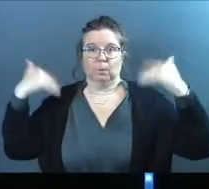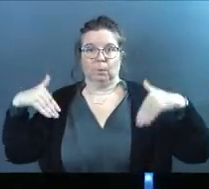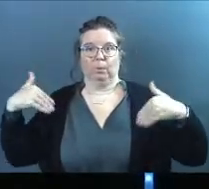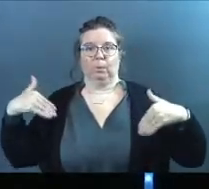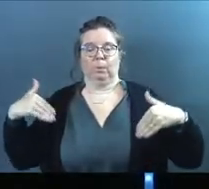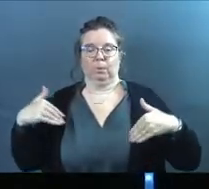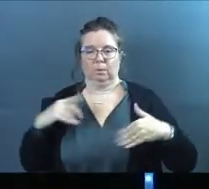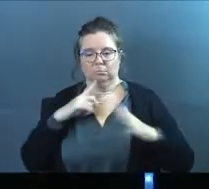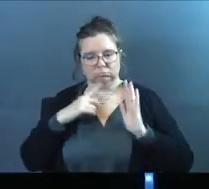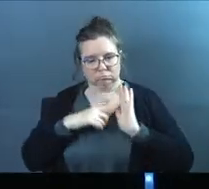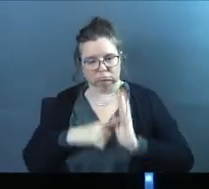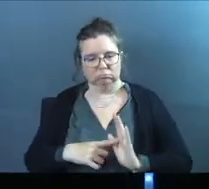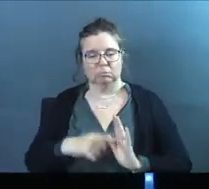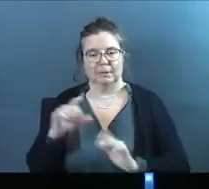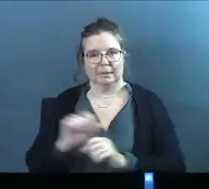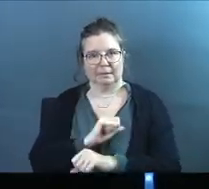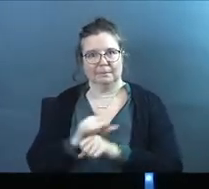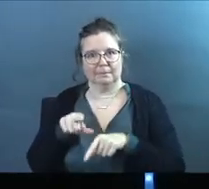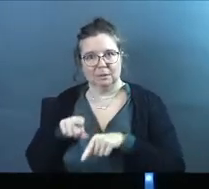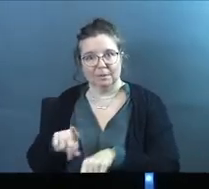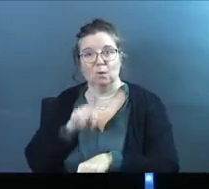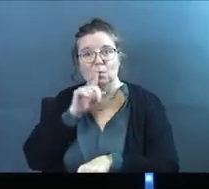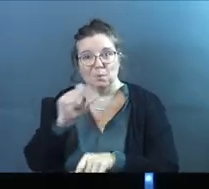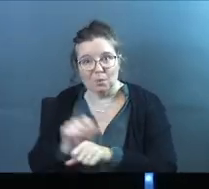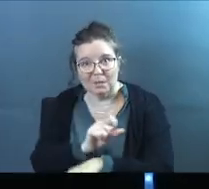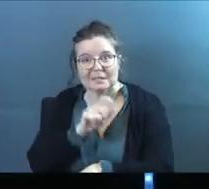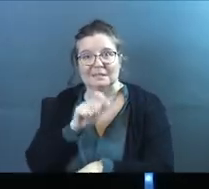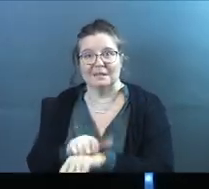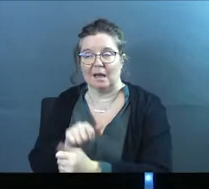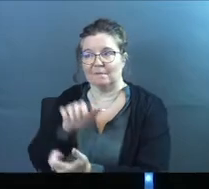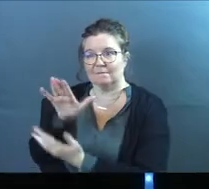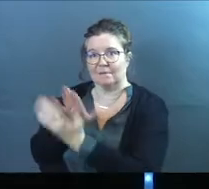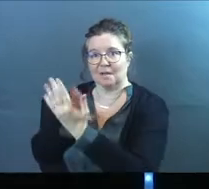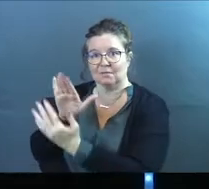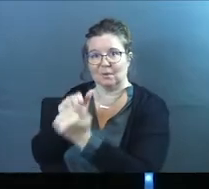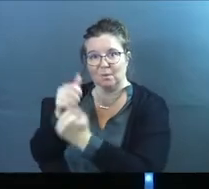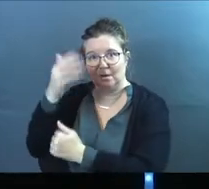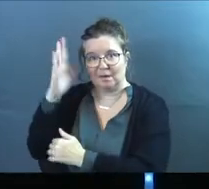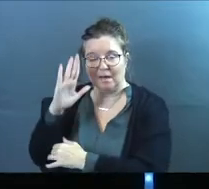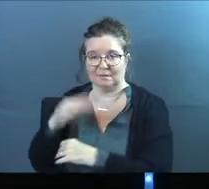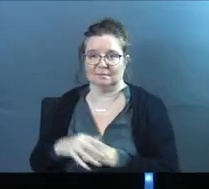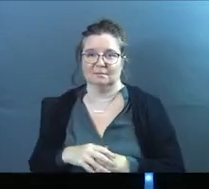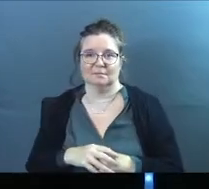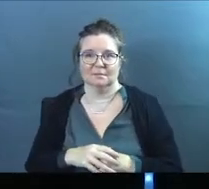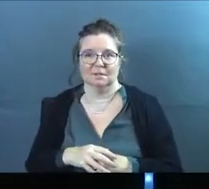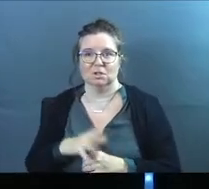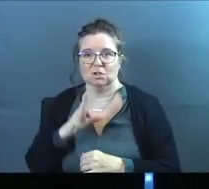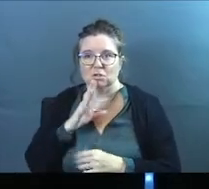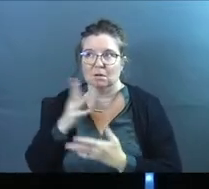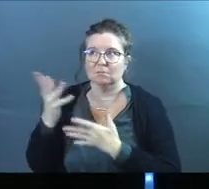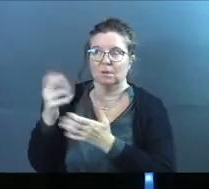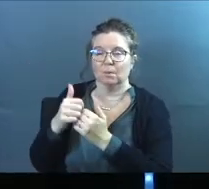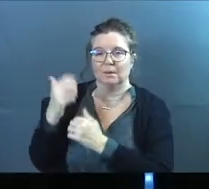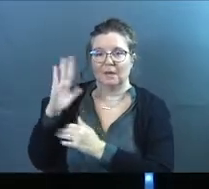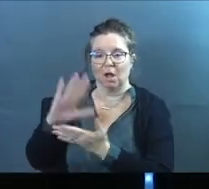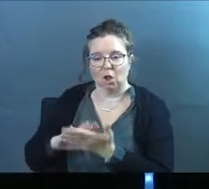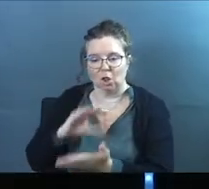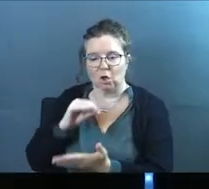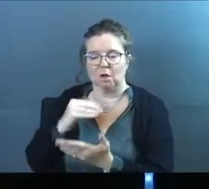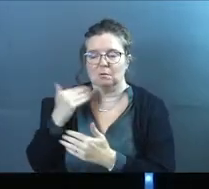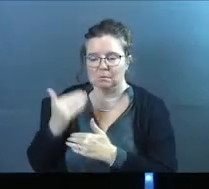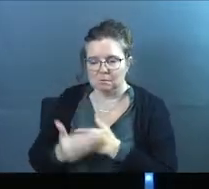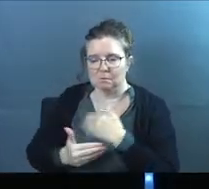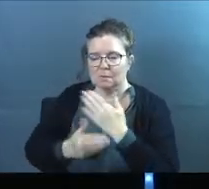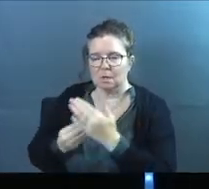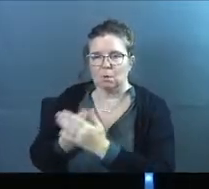was evidence that he has been spending real time face to face with God, talking to God, learning and